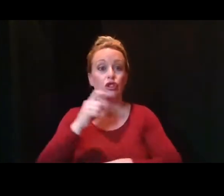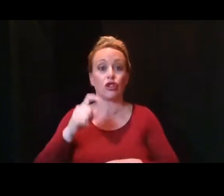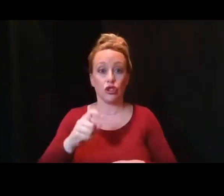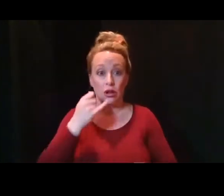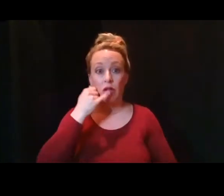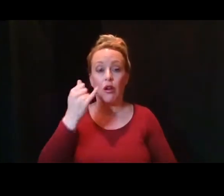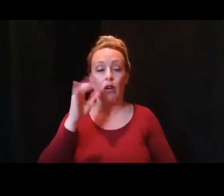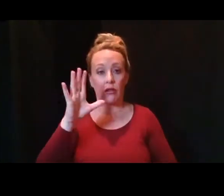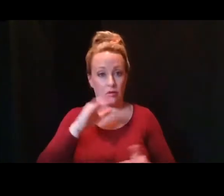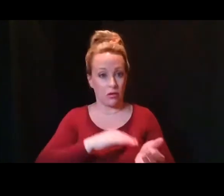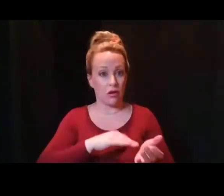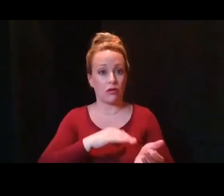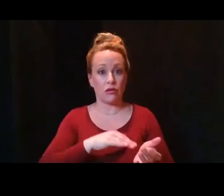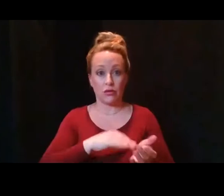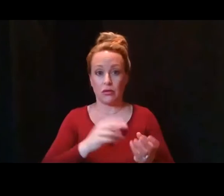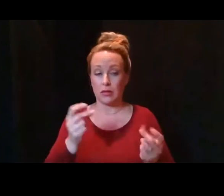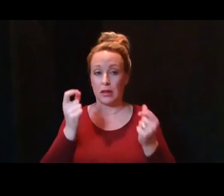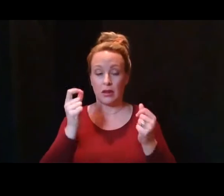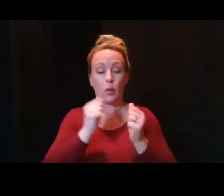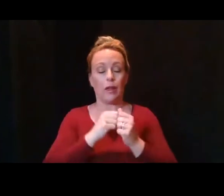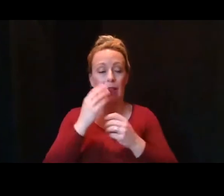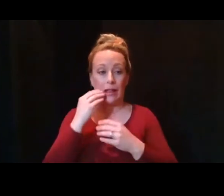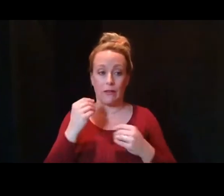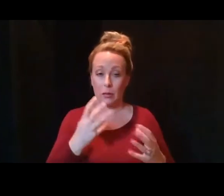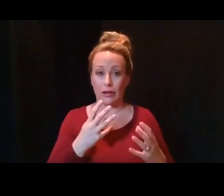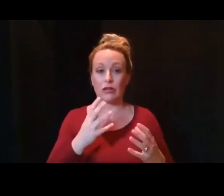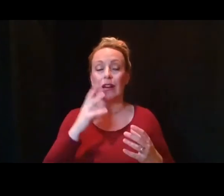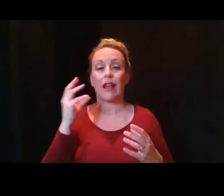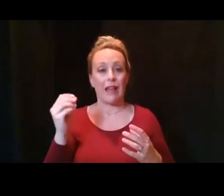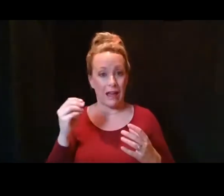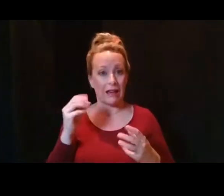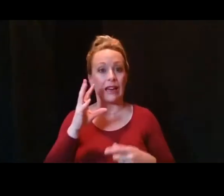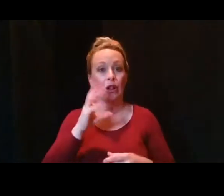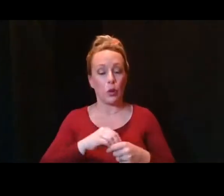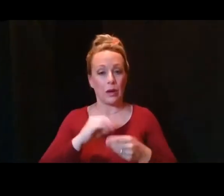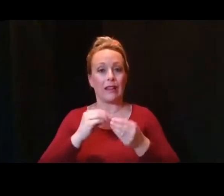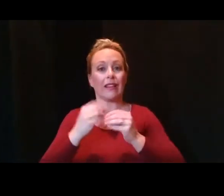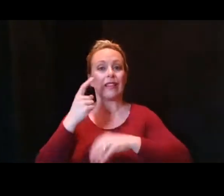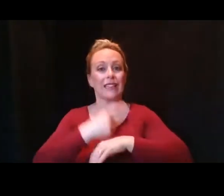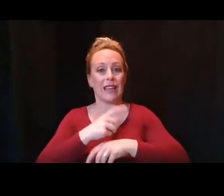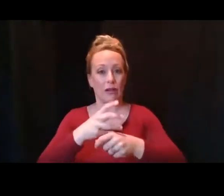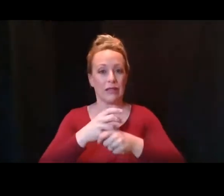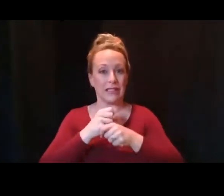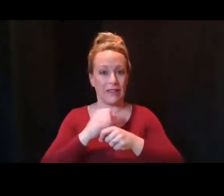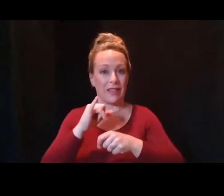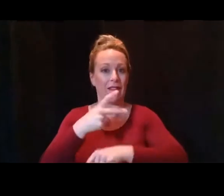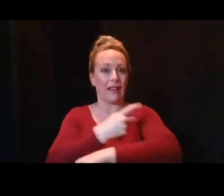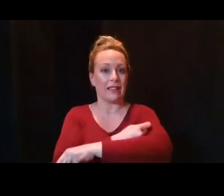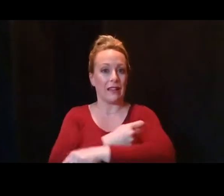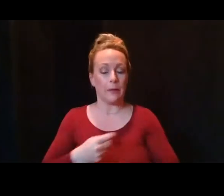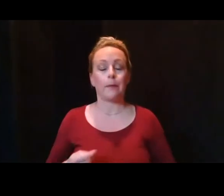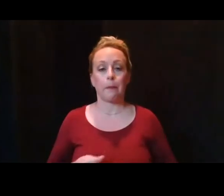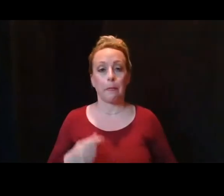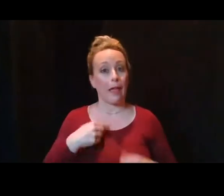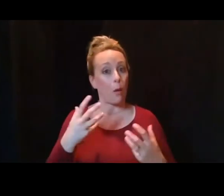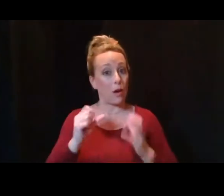their healthcare provider with the information, including the date they receive the vaccine. I want to